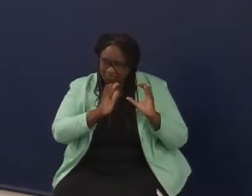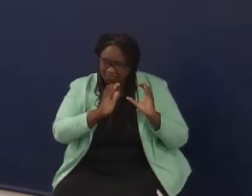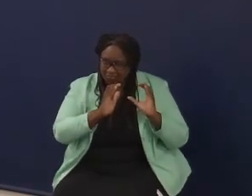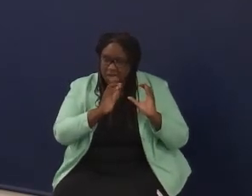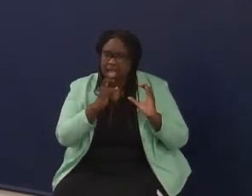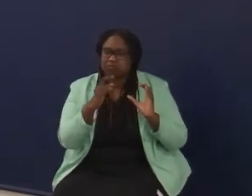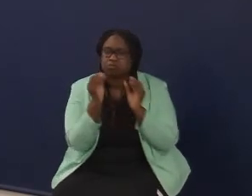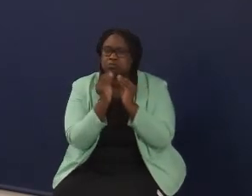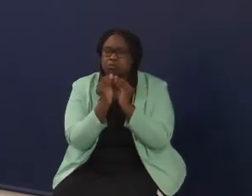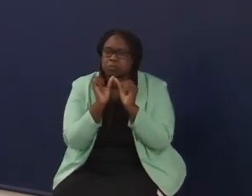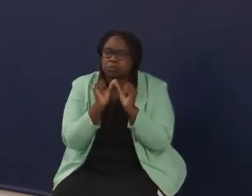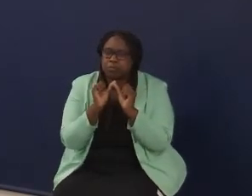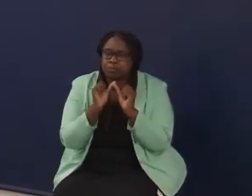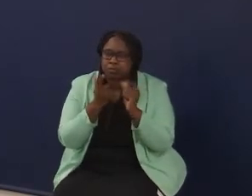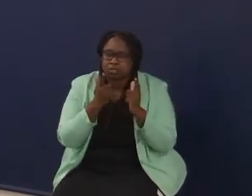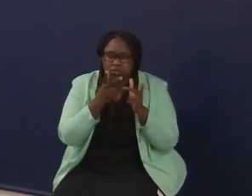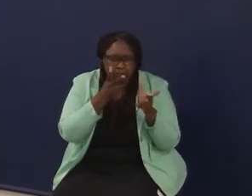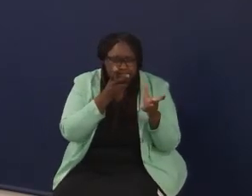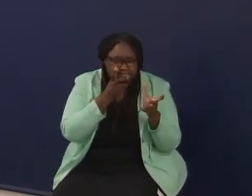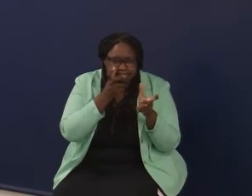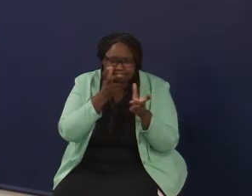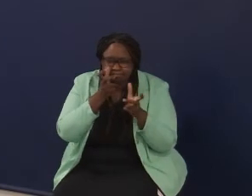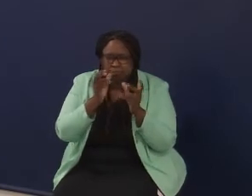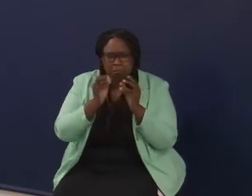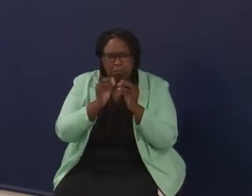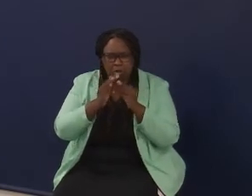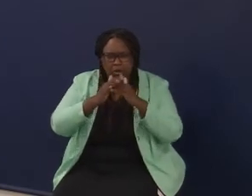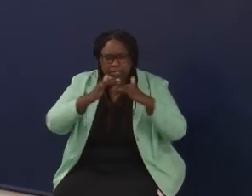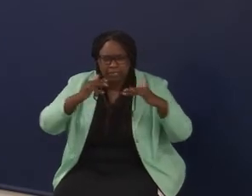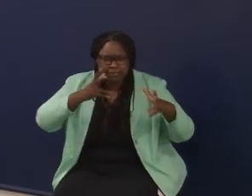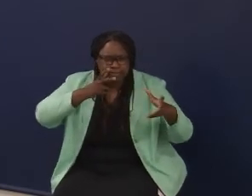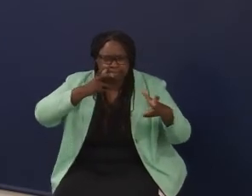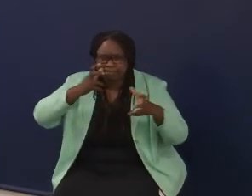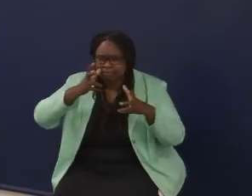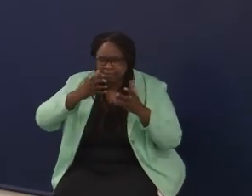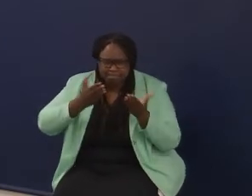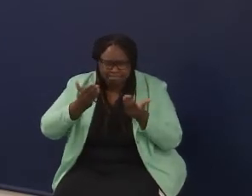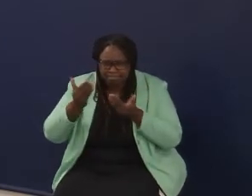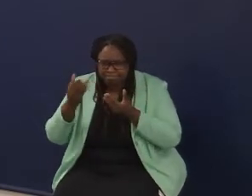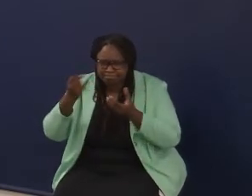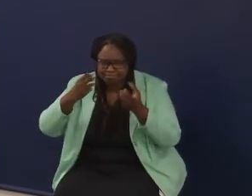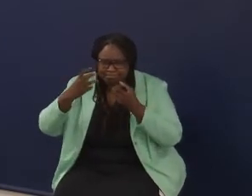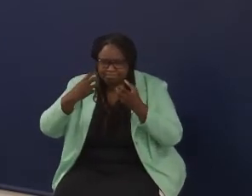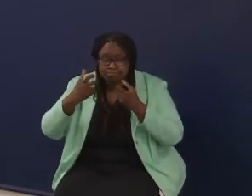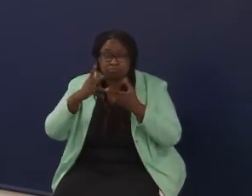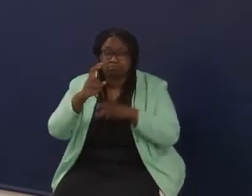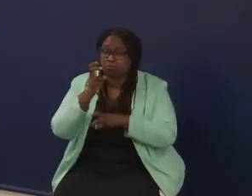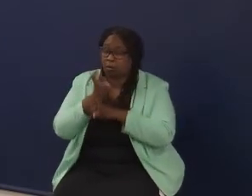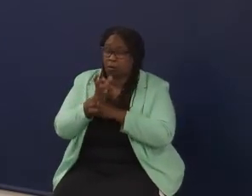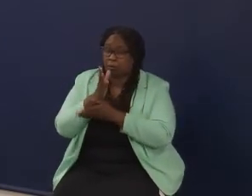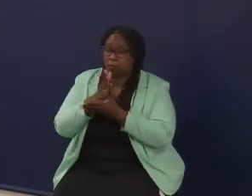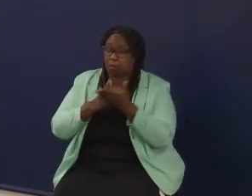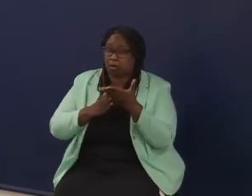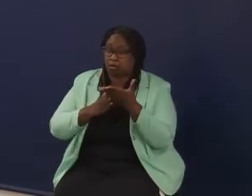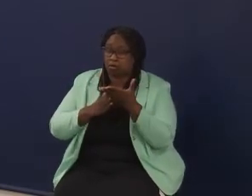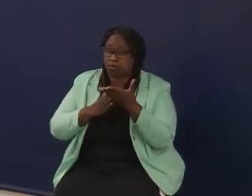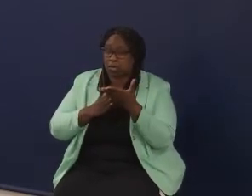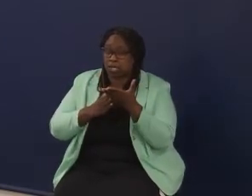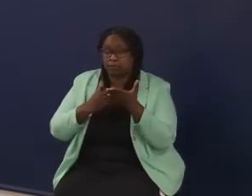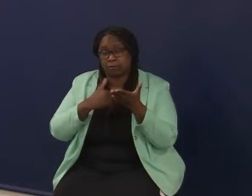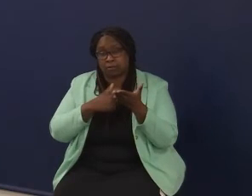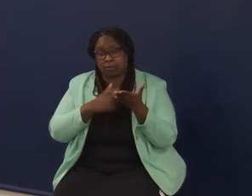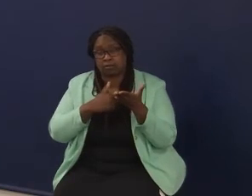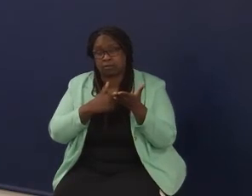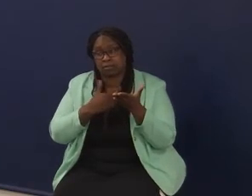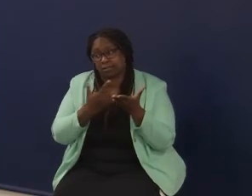listening and continuing touring. And that's the hardest part of all this. And I'll throw some, you know, credit back out.